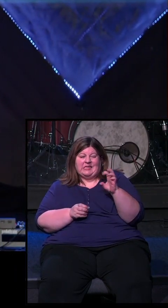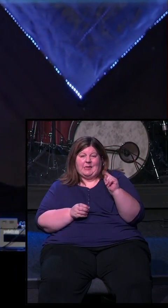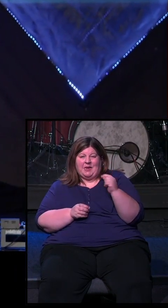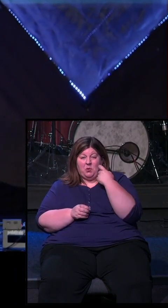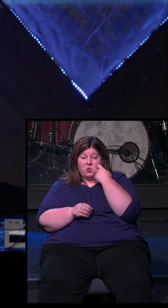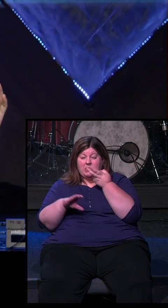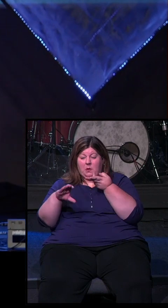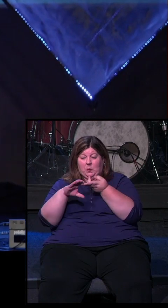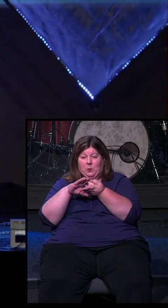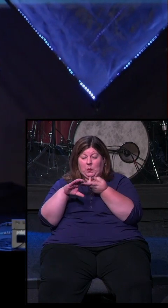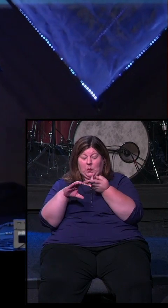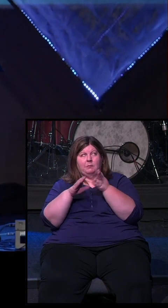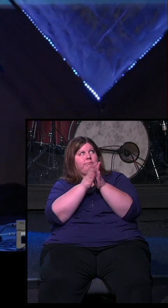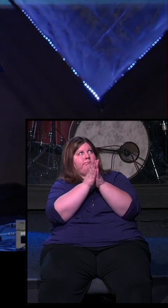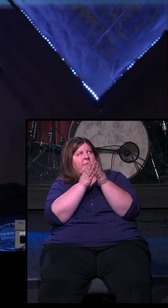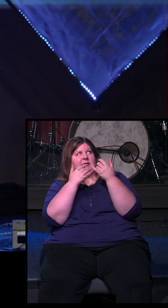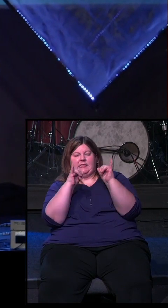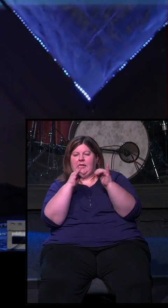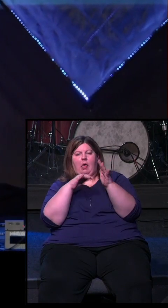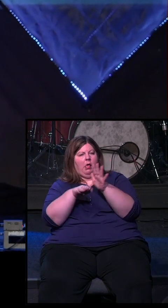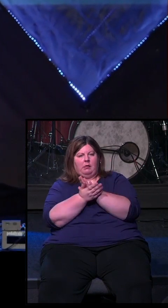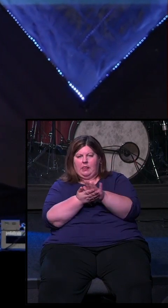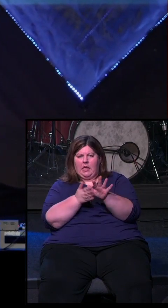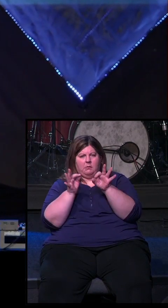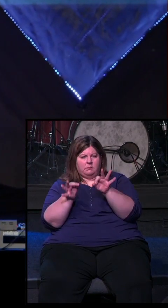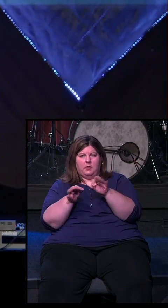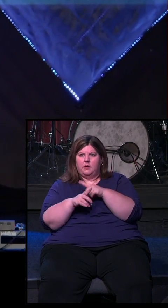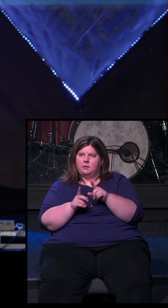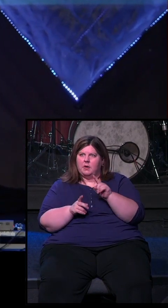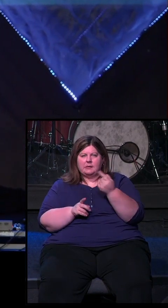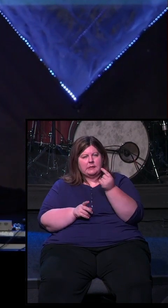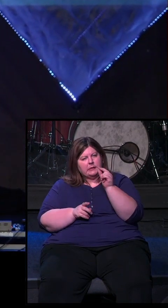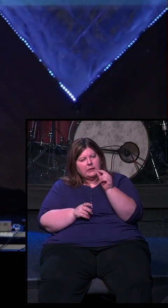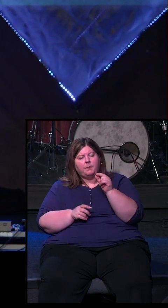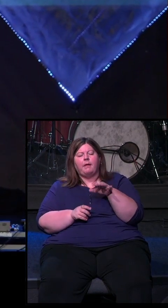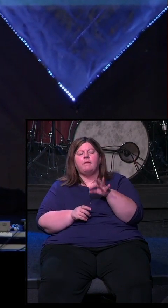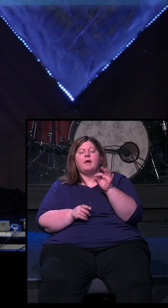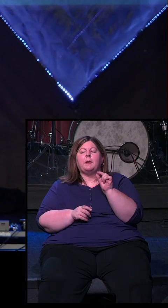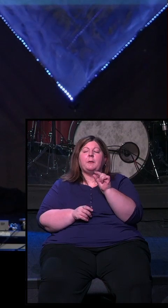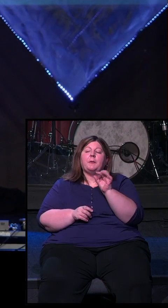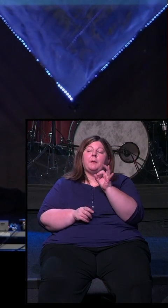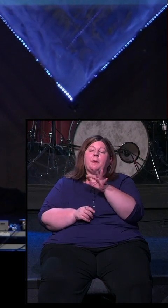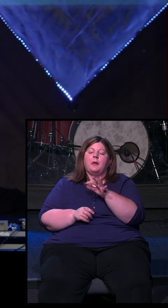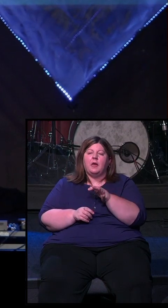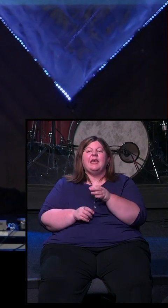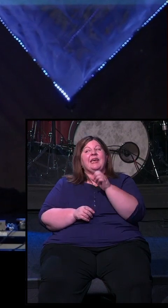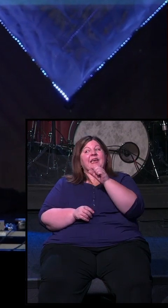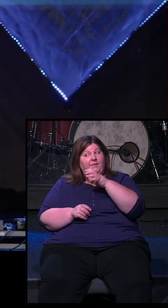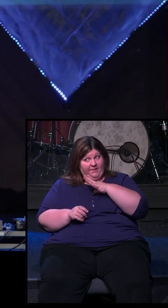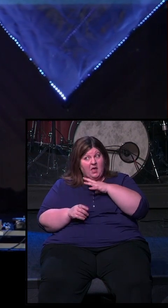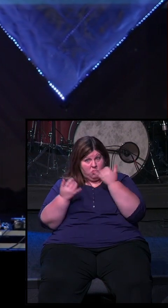most recent CT scans. And praise God, I still am in remission. But there's always just these little pieces of information. They kind of give you like, yeah, but you're not out of the woods yet.